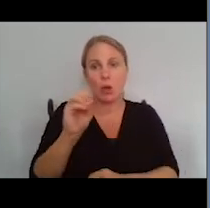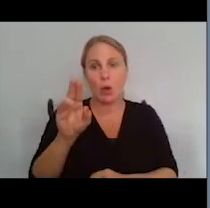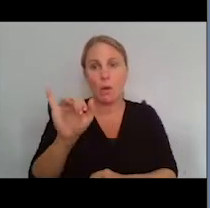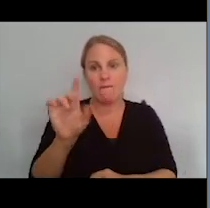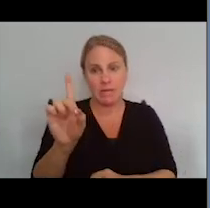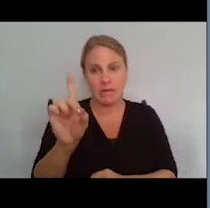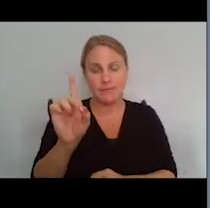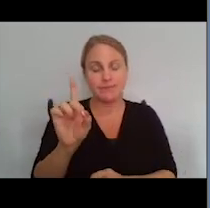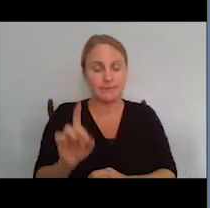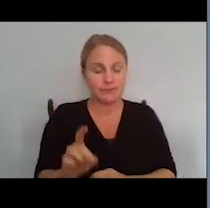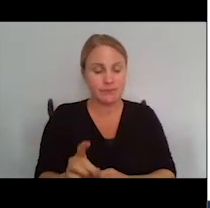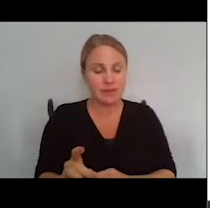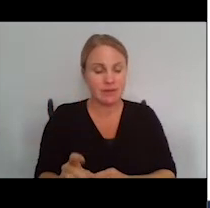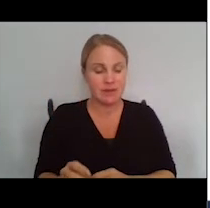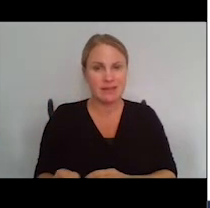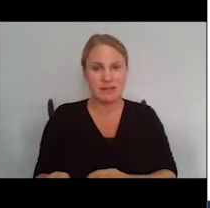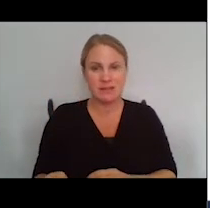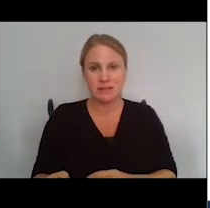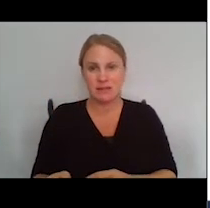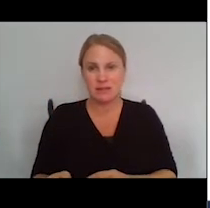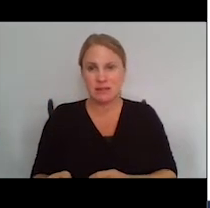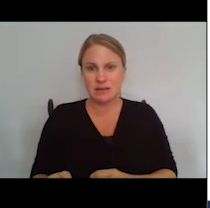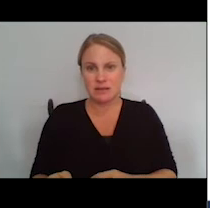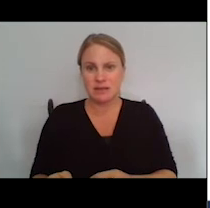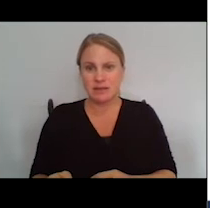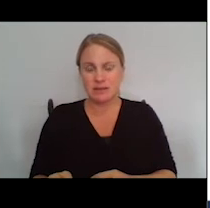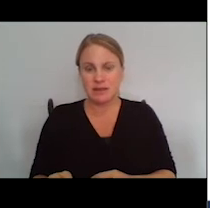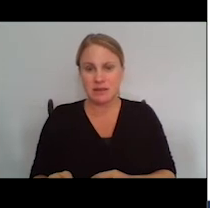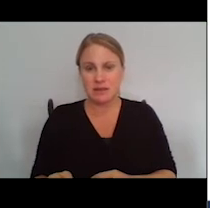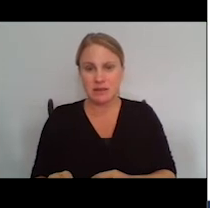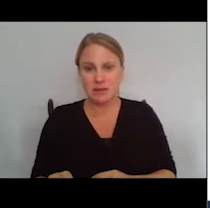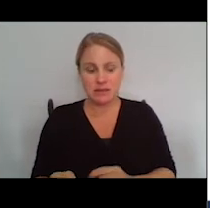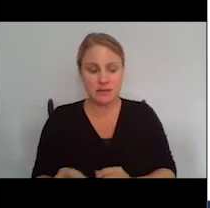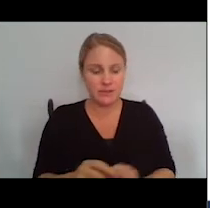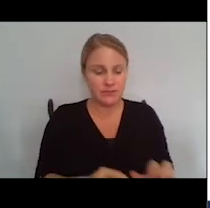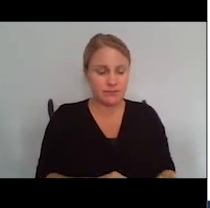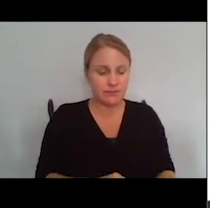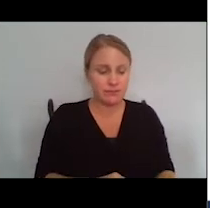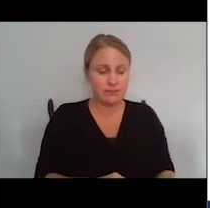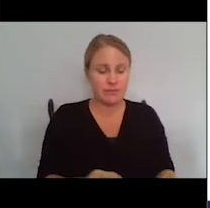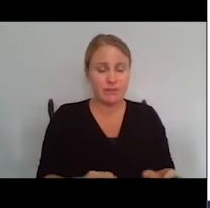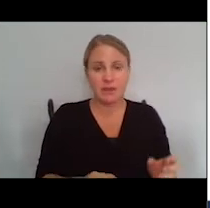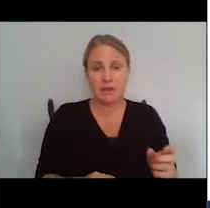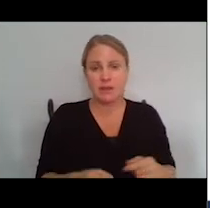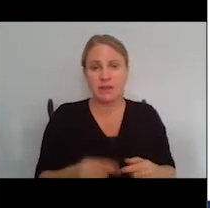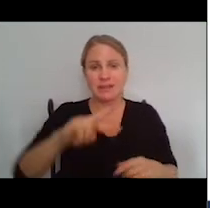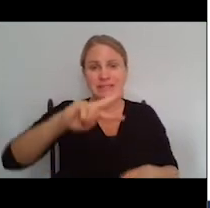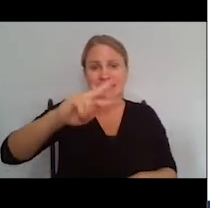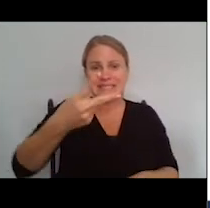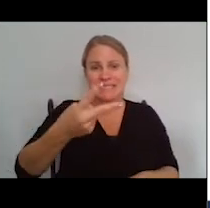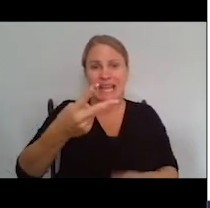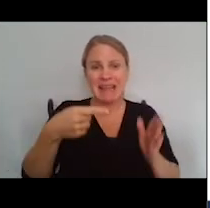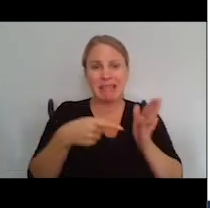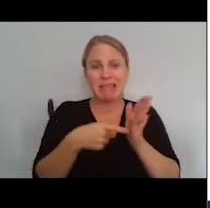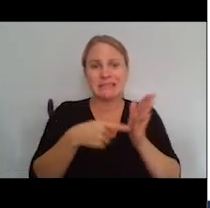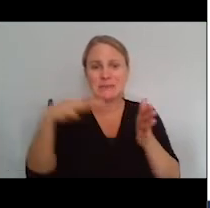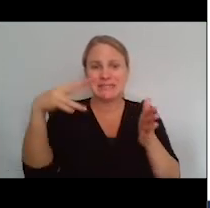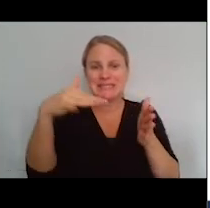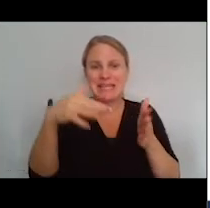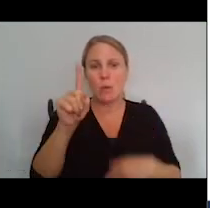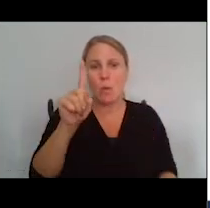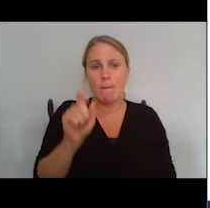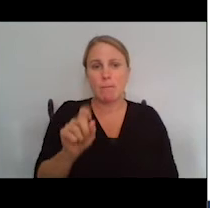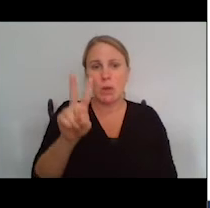let's look at the next slide. There's a second mechanism, and this was pointed out by a study in over 1.2 million people in